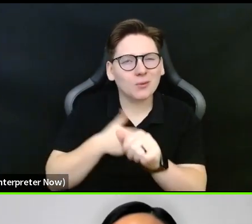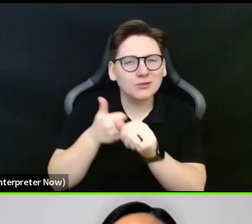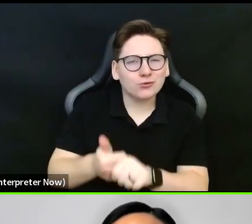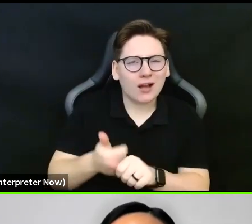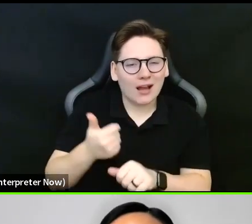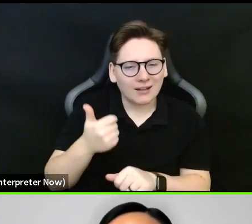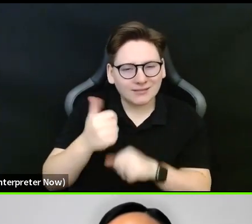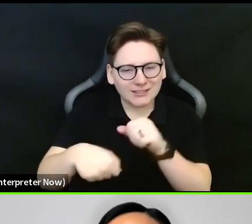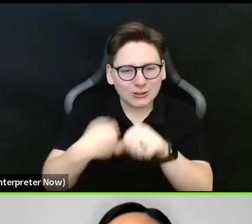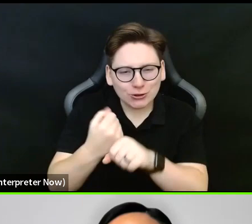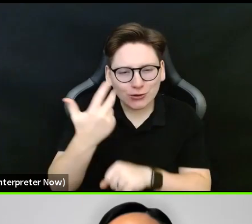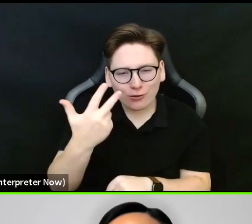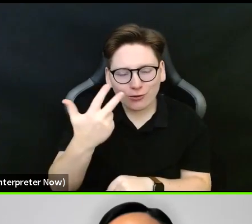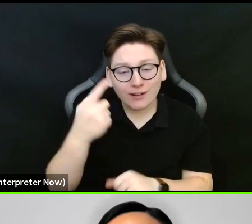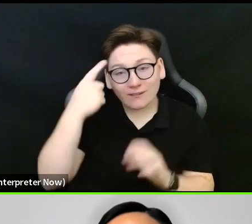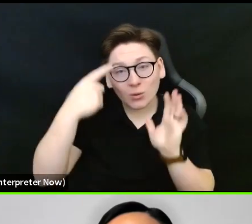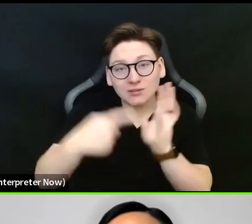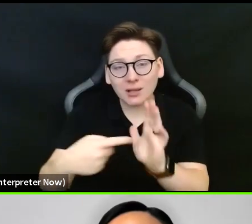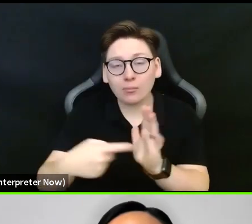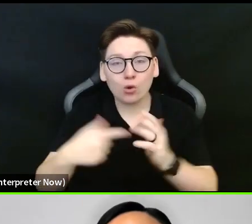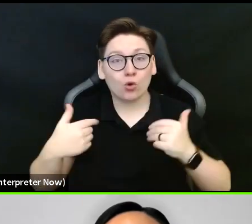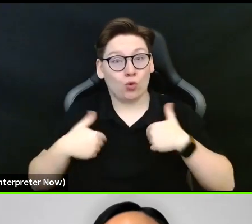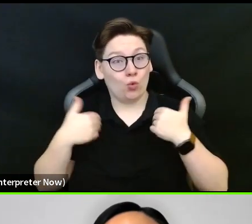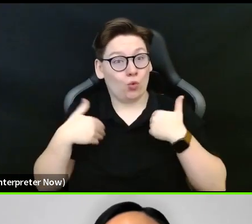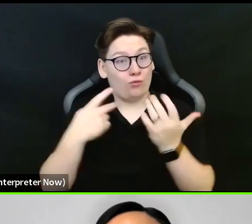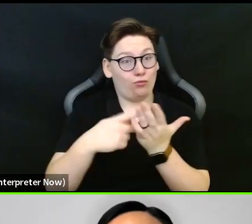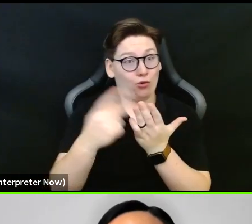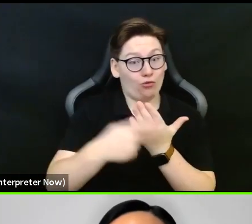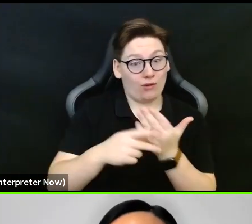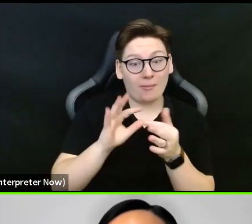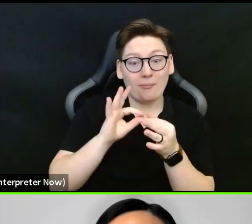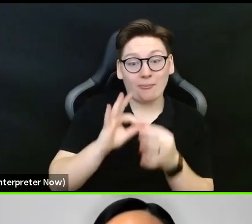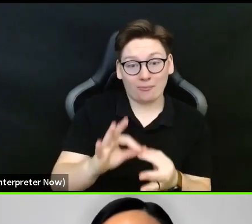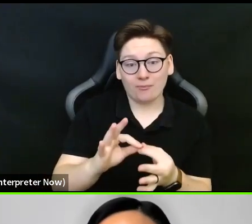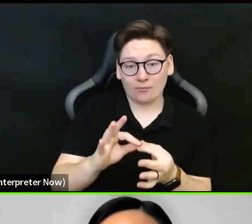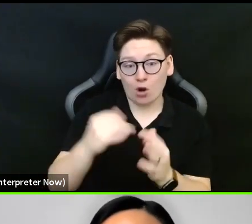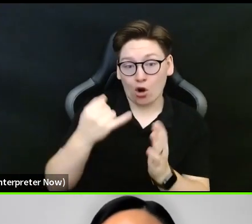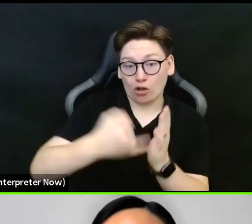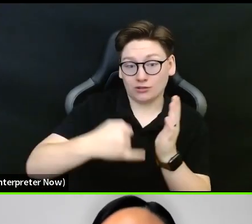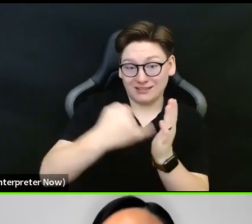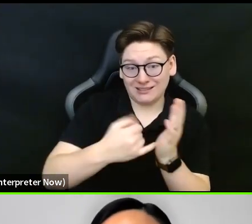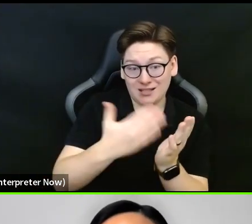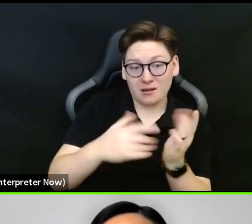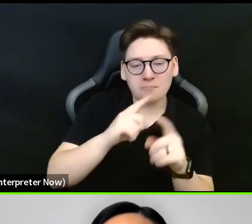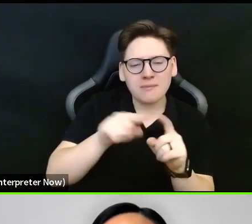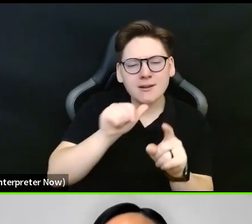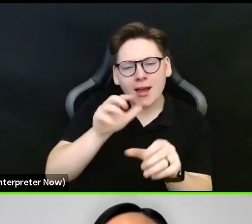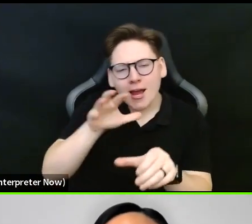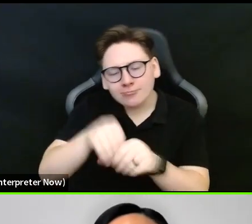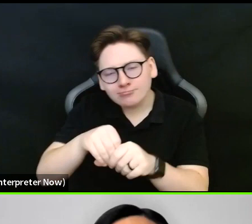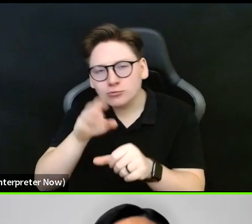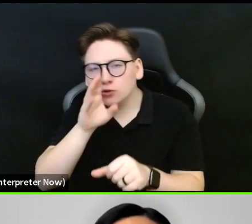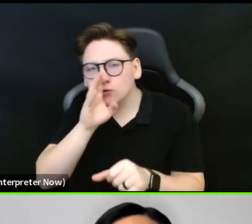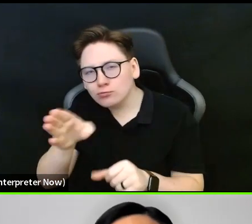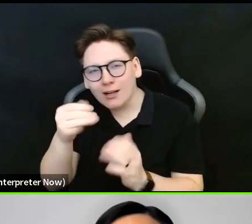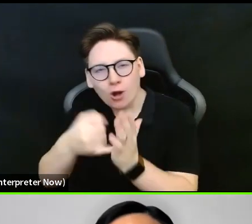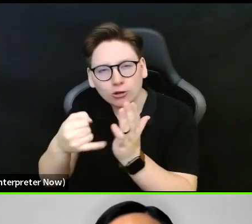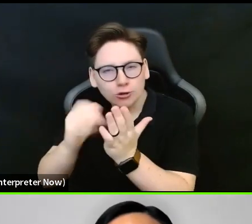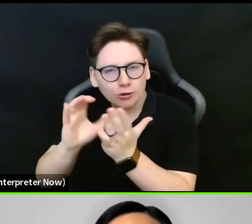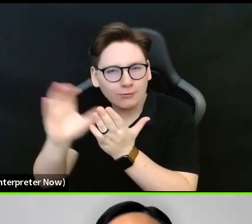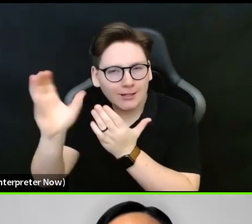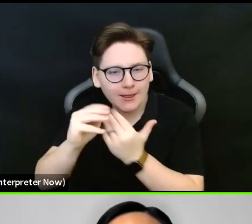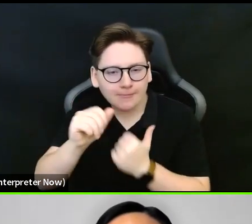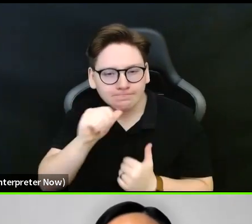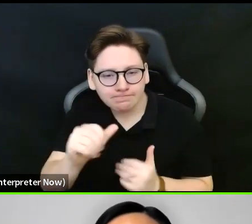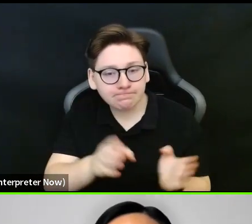programming that often includes an artistic component, but not as part of a directed arts curriculum. Similarly, we have a makerspace that is